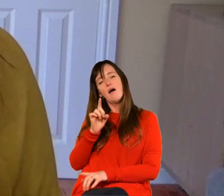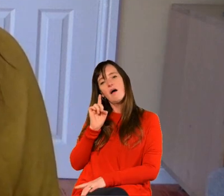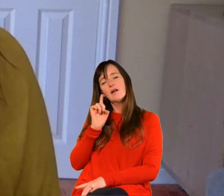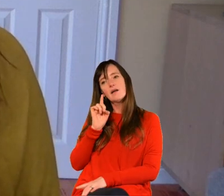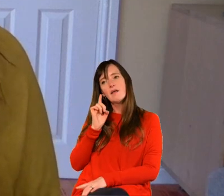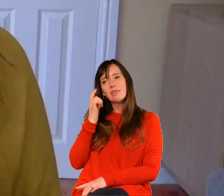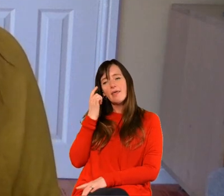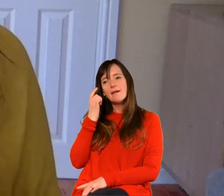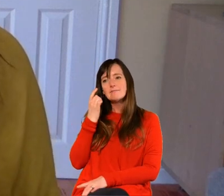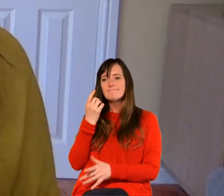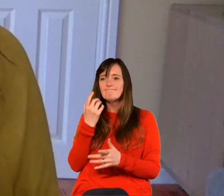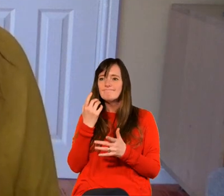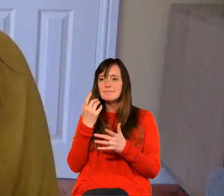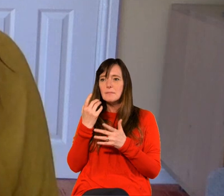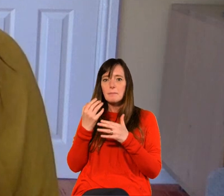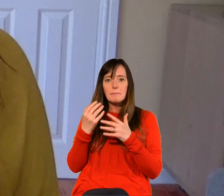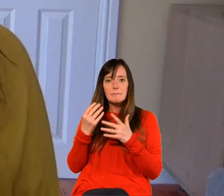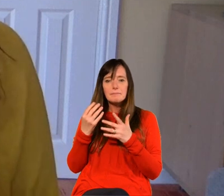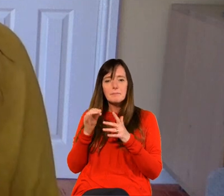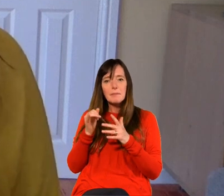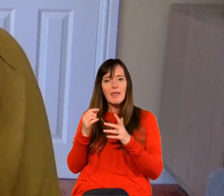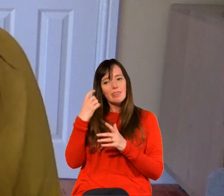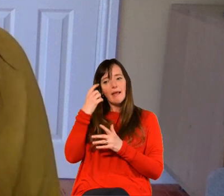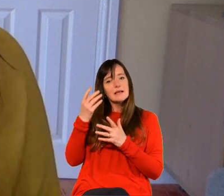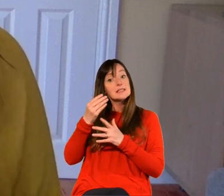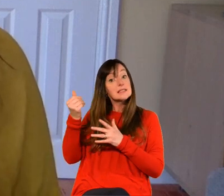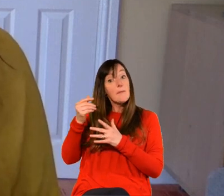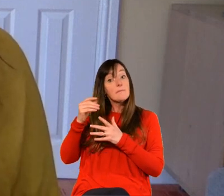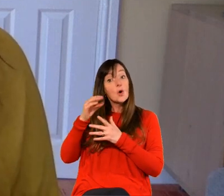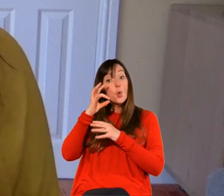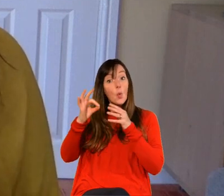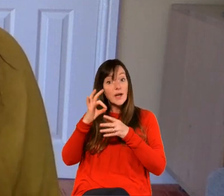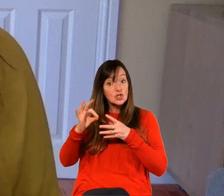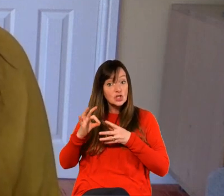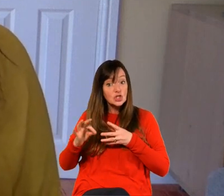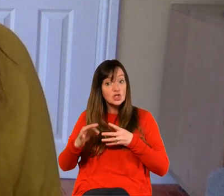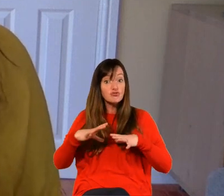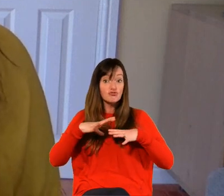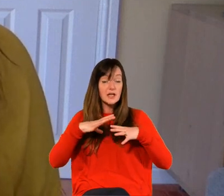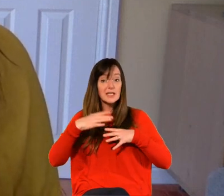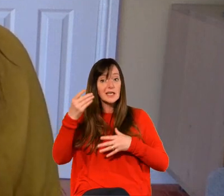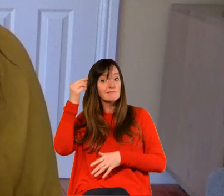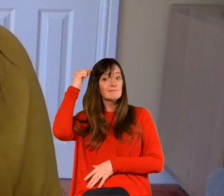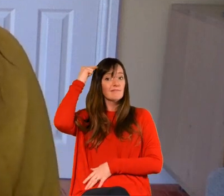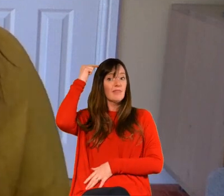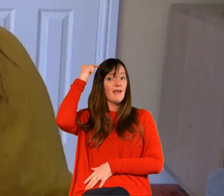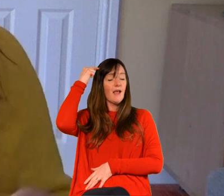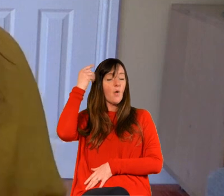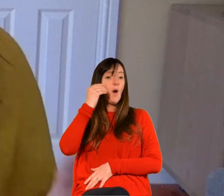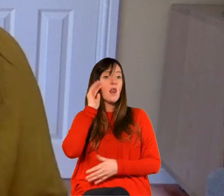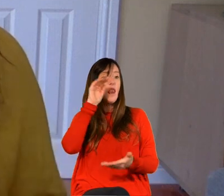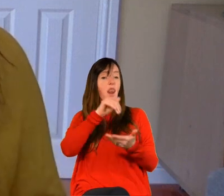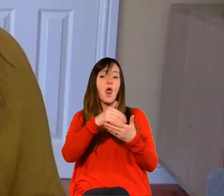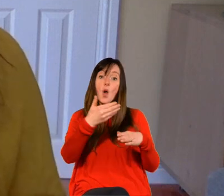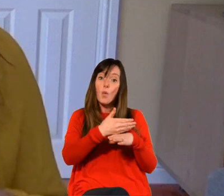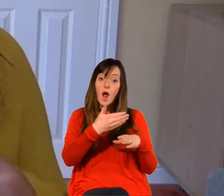what kind of could you ask to cultivate and to build a conversation with friends in the workplace and often i think we think i